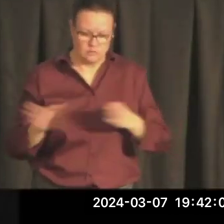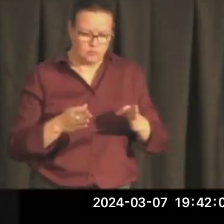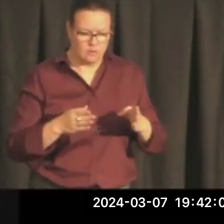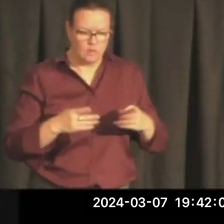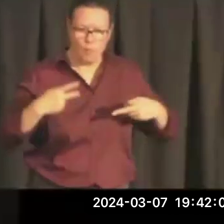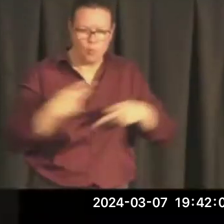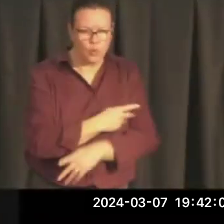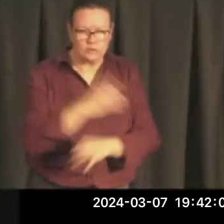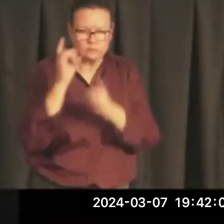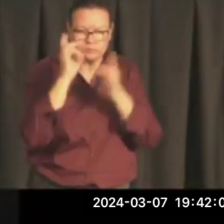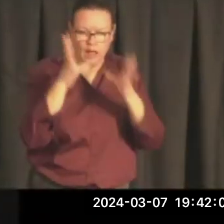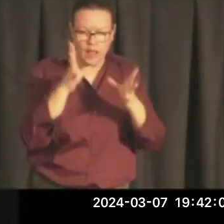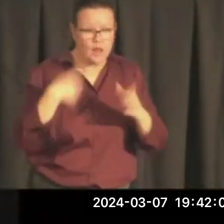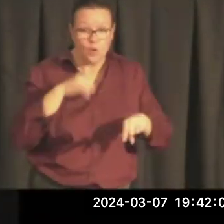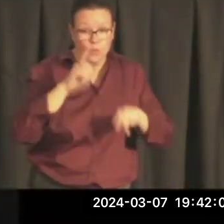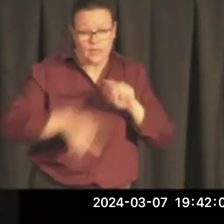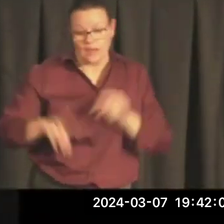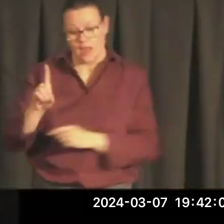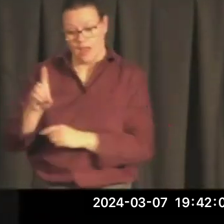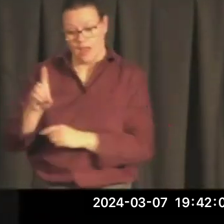These were his words in 1968.